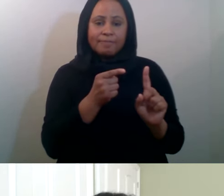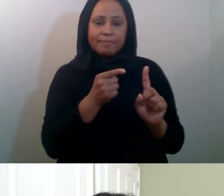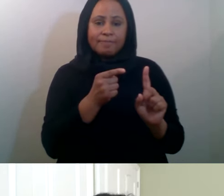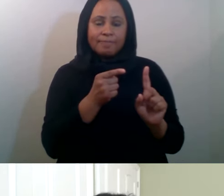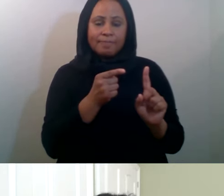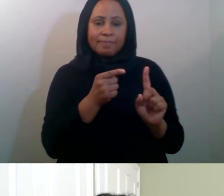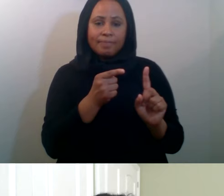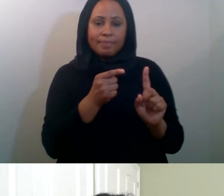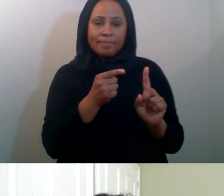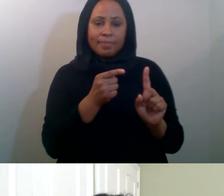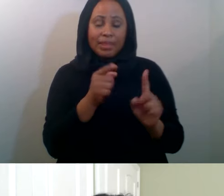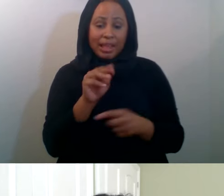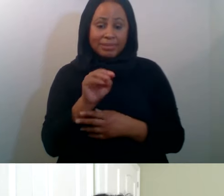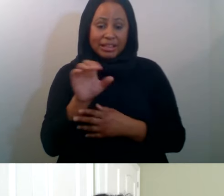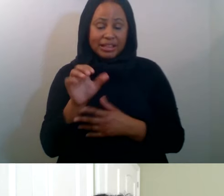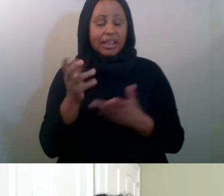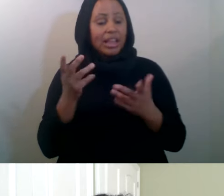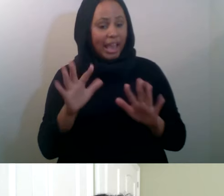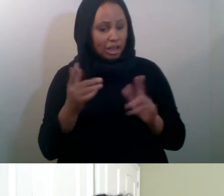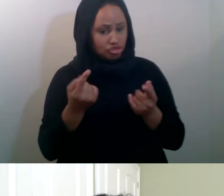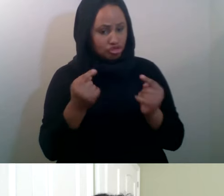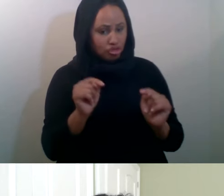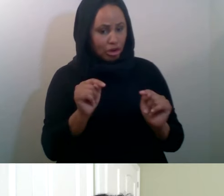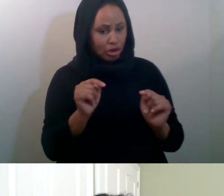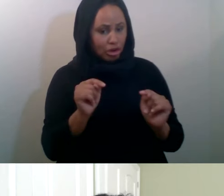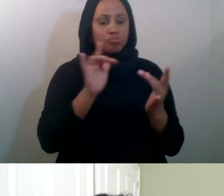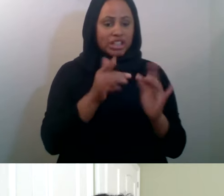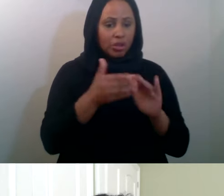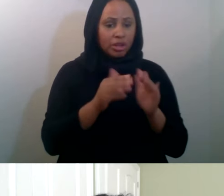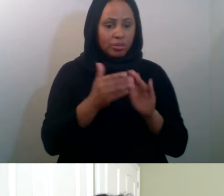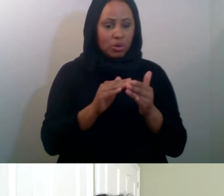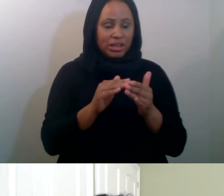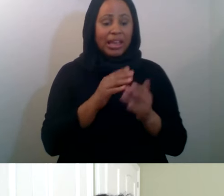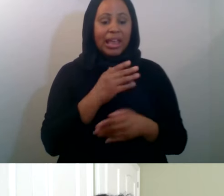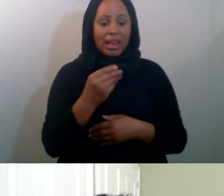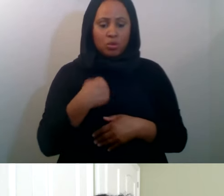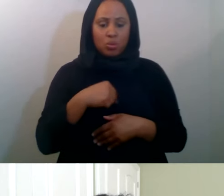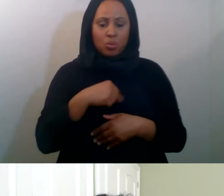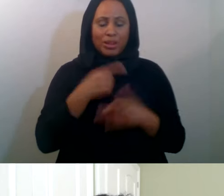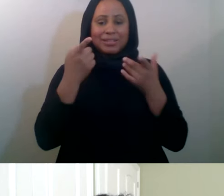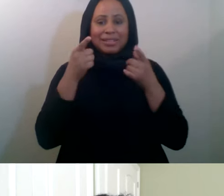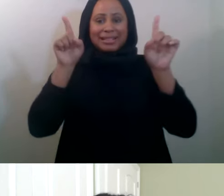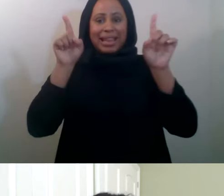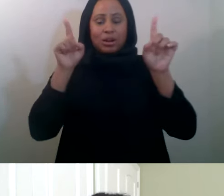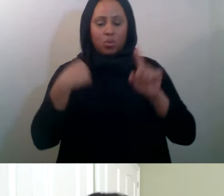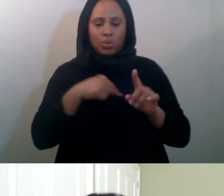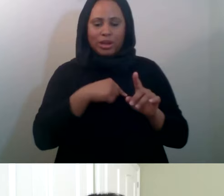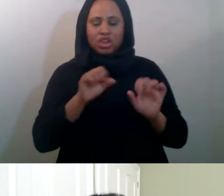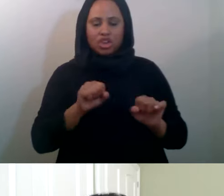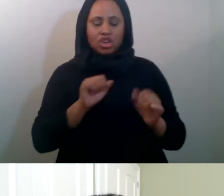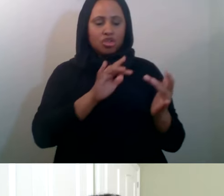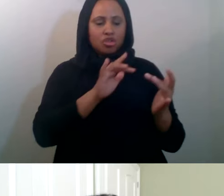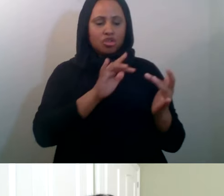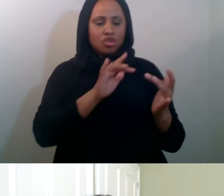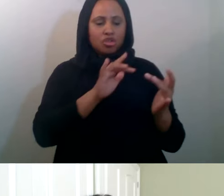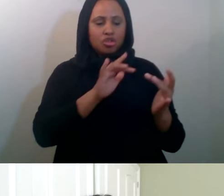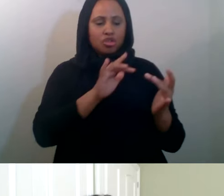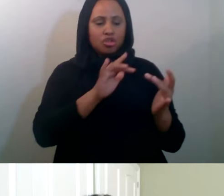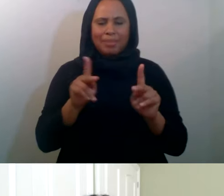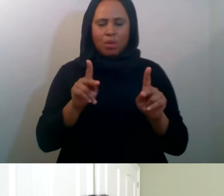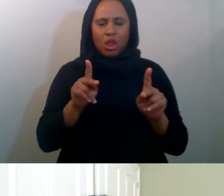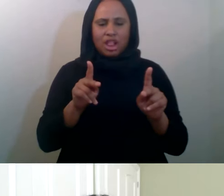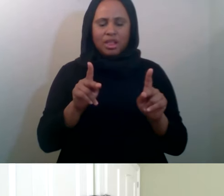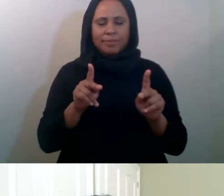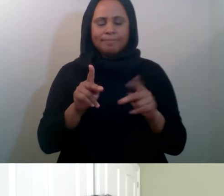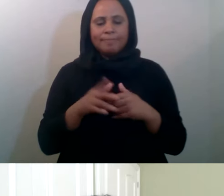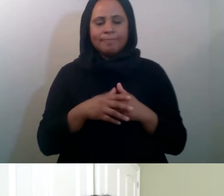tried to reach out to the community and it's paid off because we're able to reach a lot more people than we were able to reach five years ago.